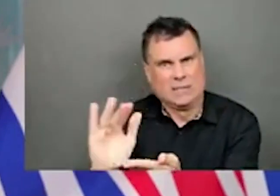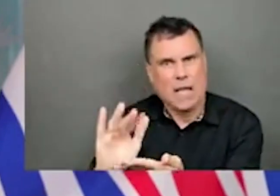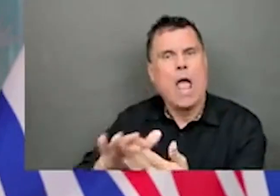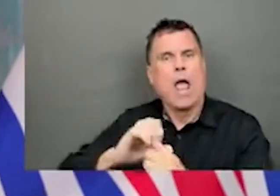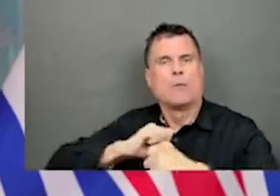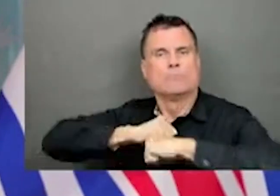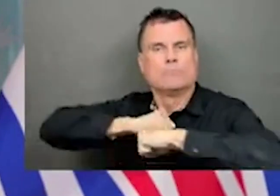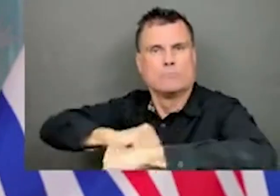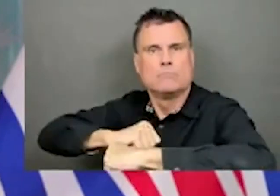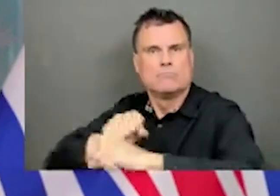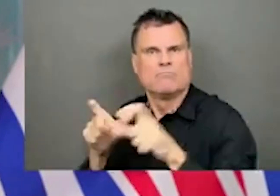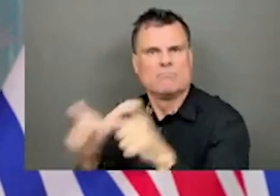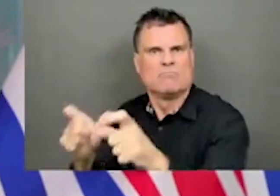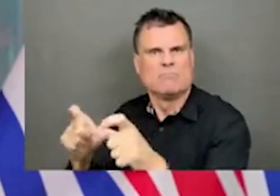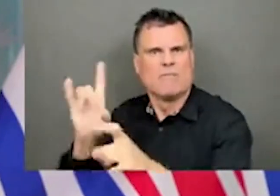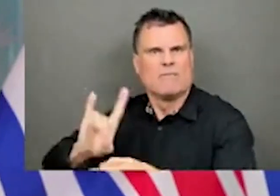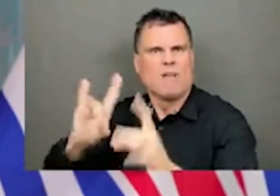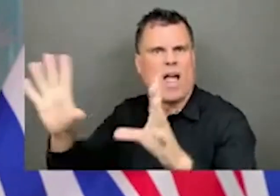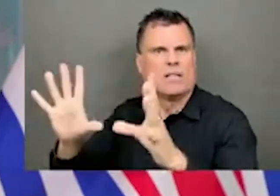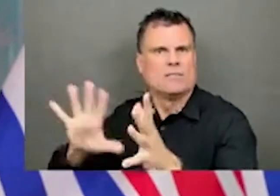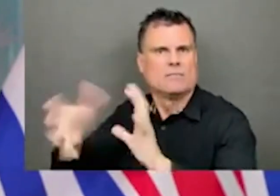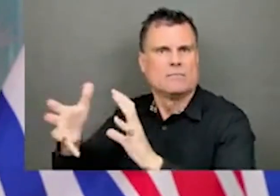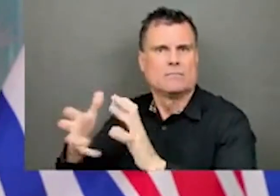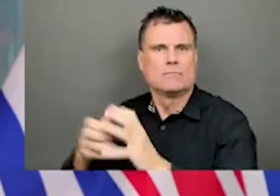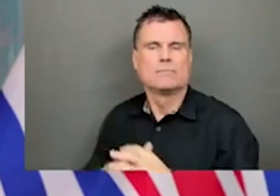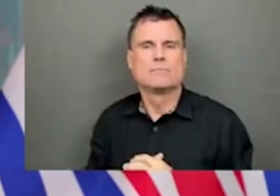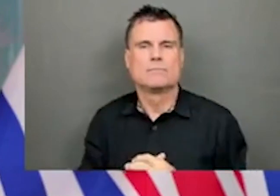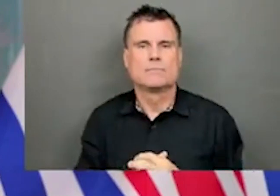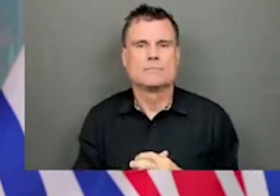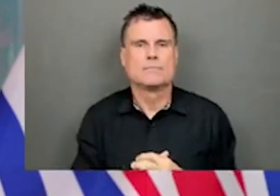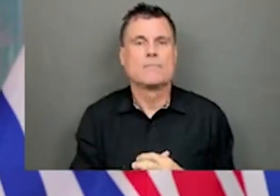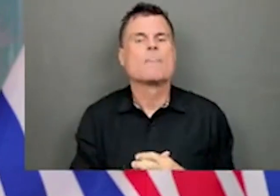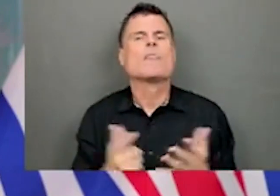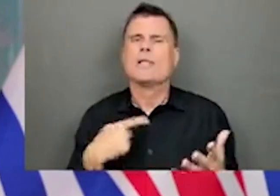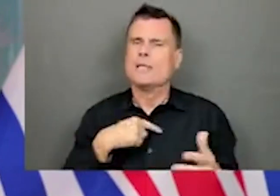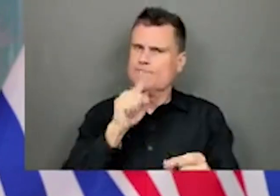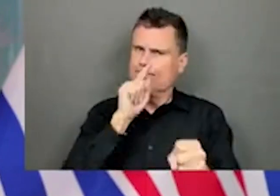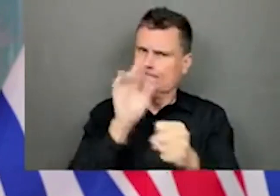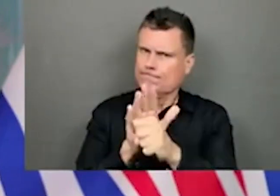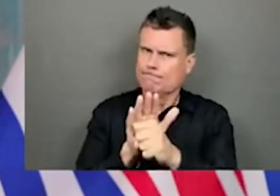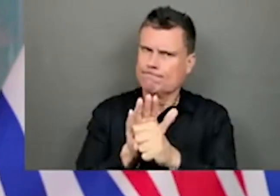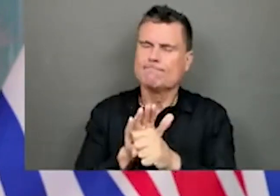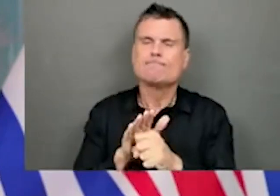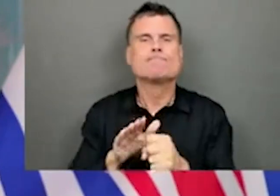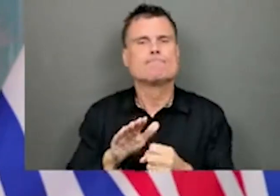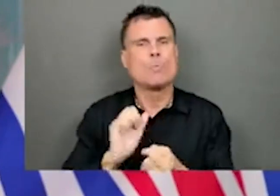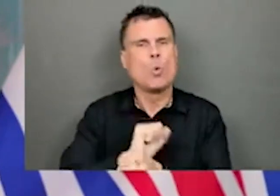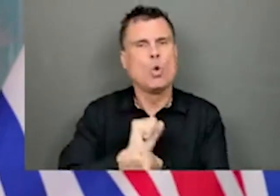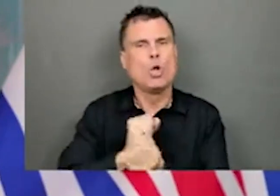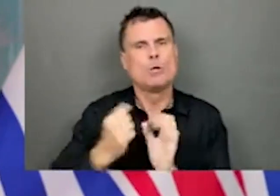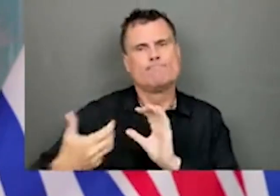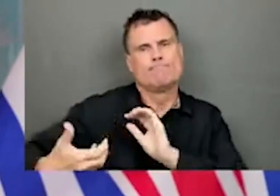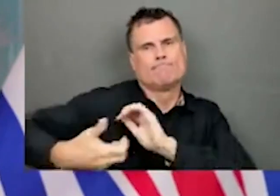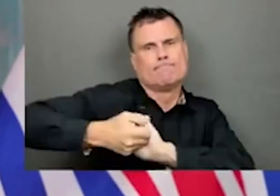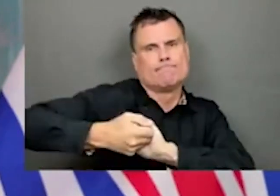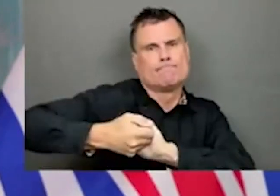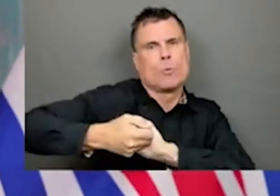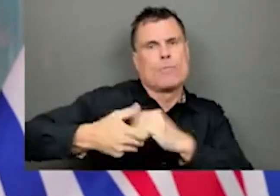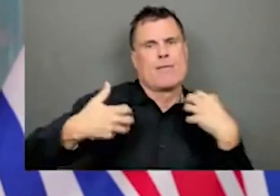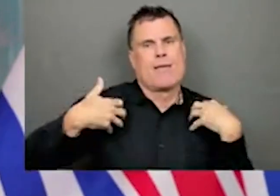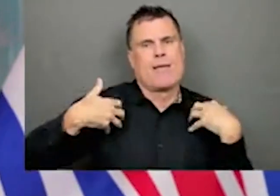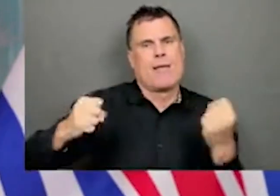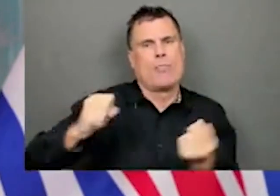relational security model, we are fully committed and working with health care employees across the board.